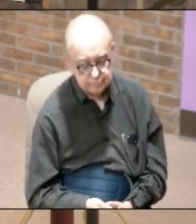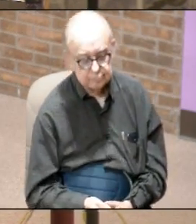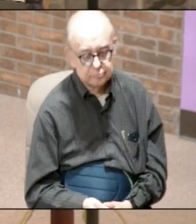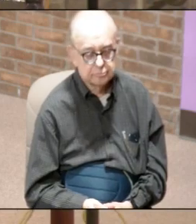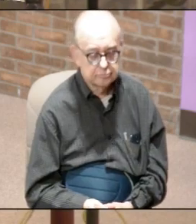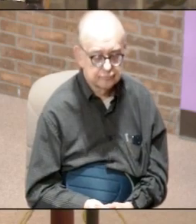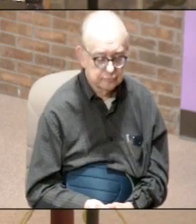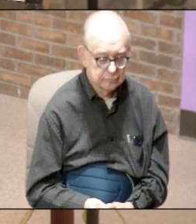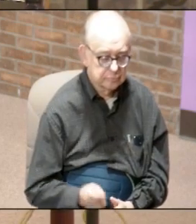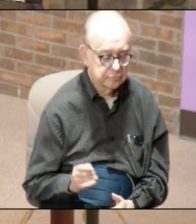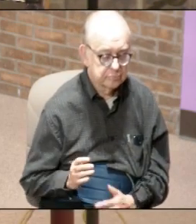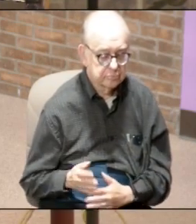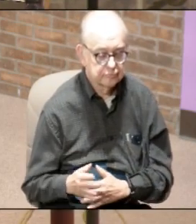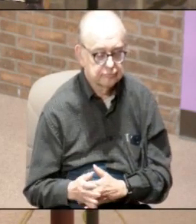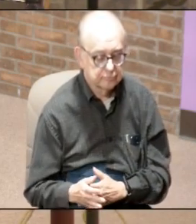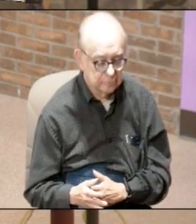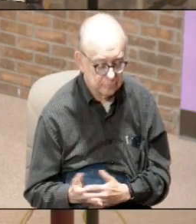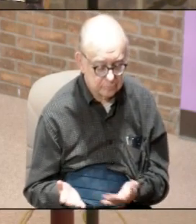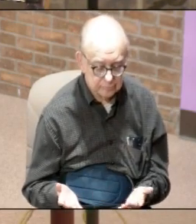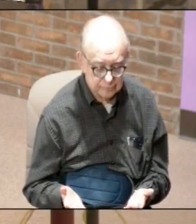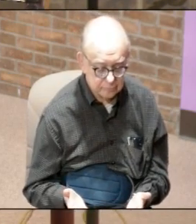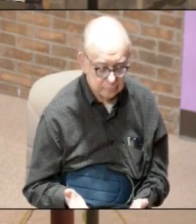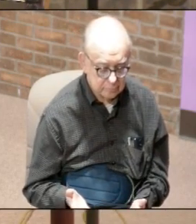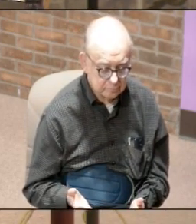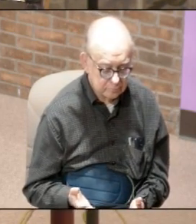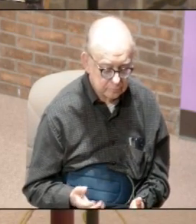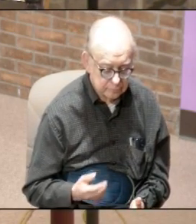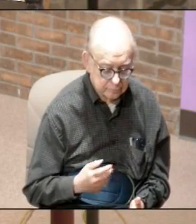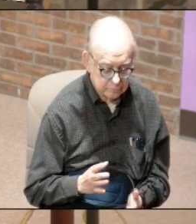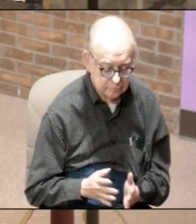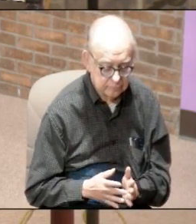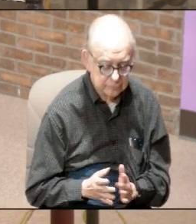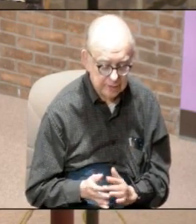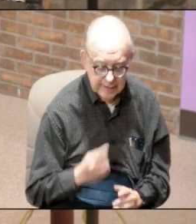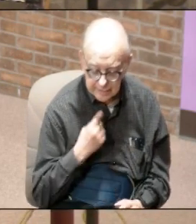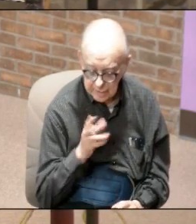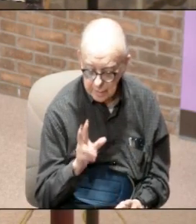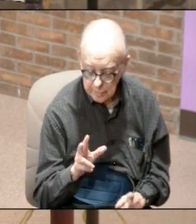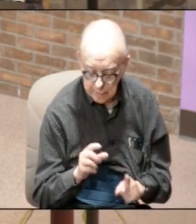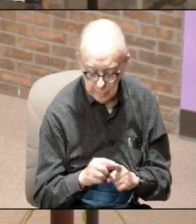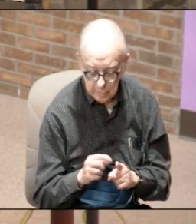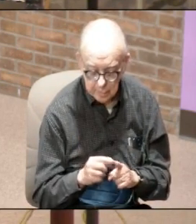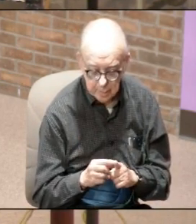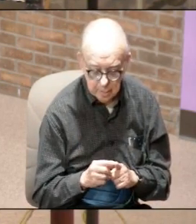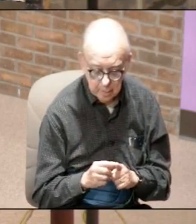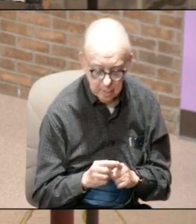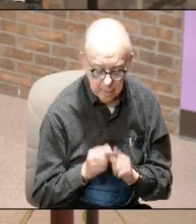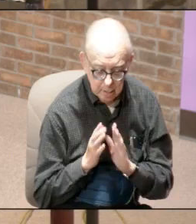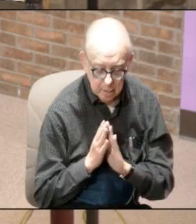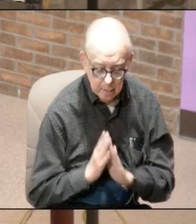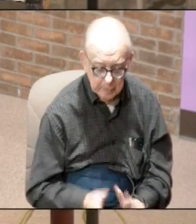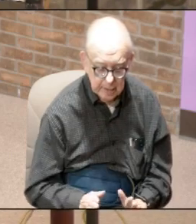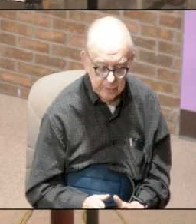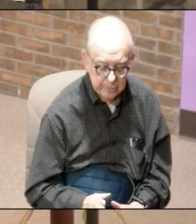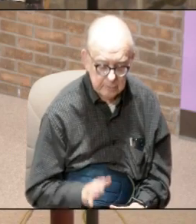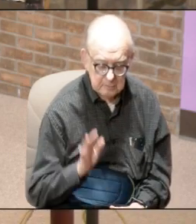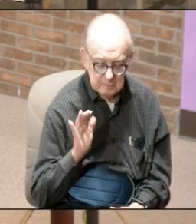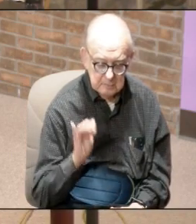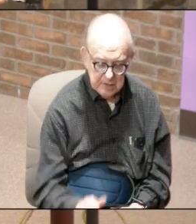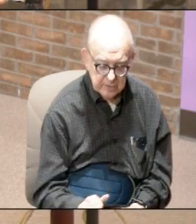fishy fishy welly welly he just said three words peace be still